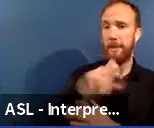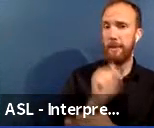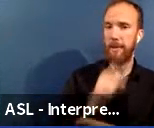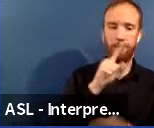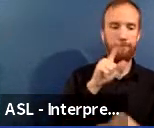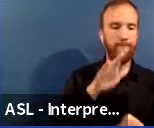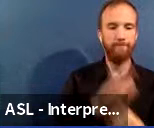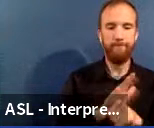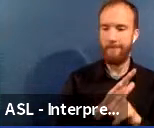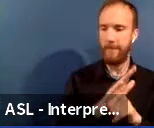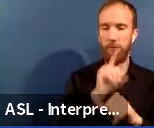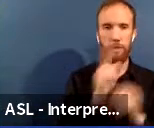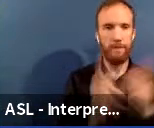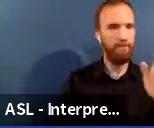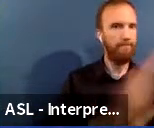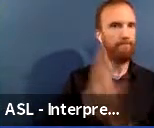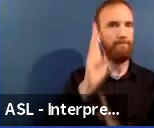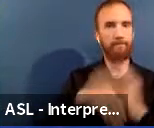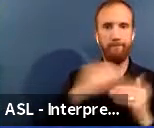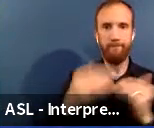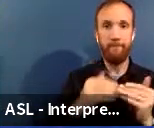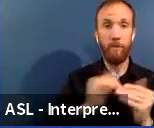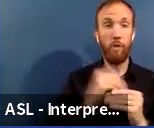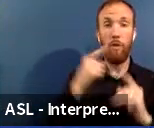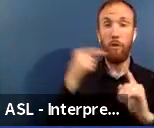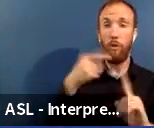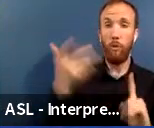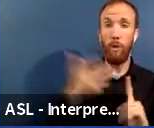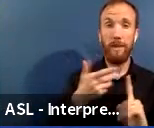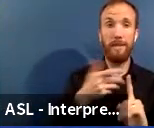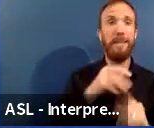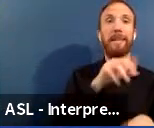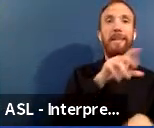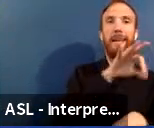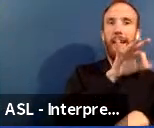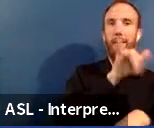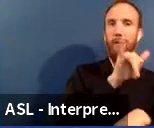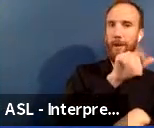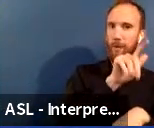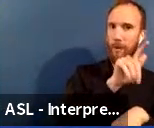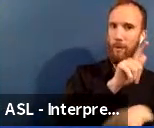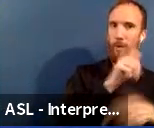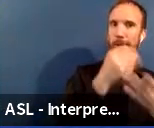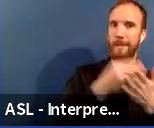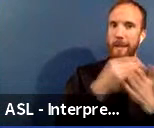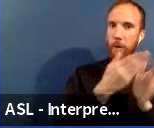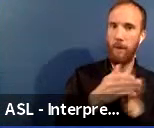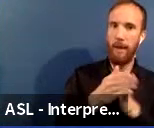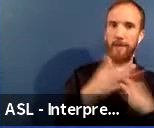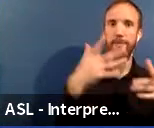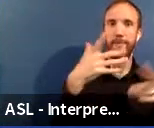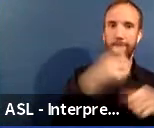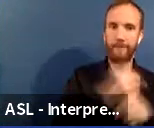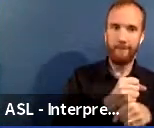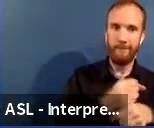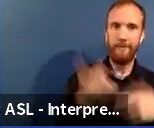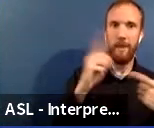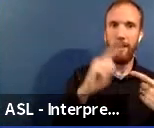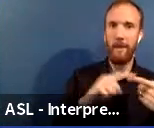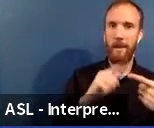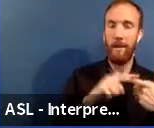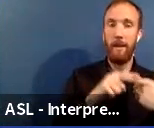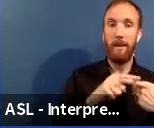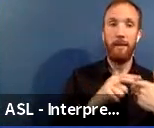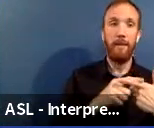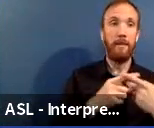Our primary goals today are to recap the FY21 capital plan, to provide information and build a deeper understanding of